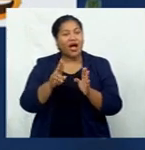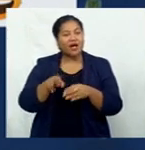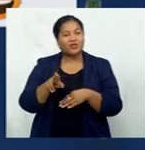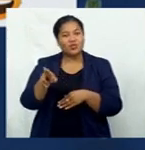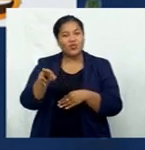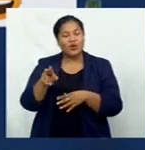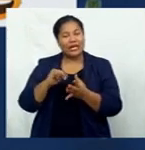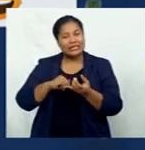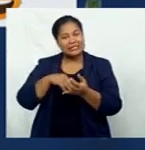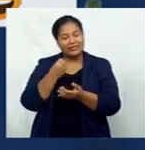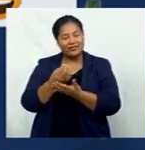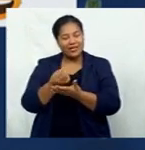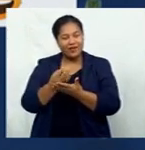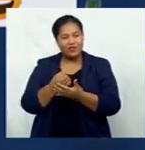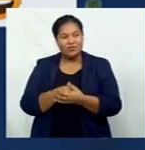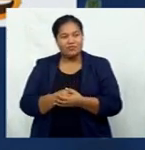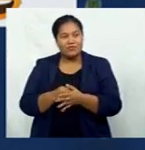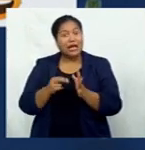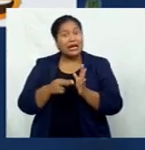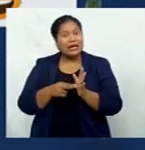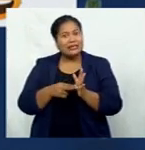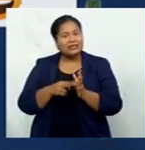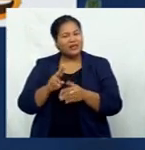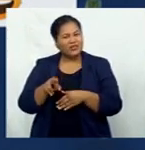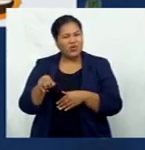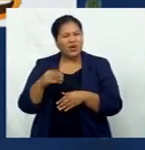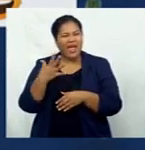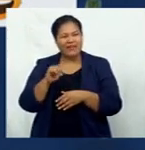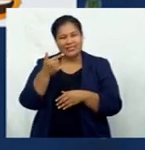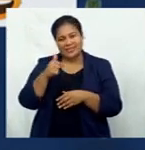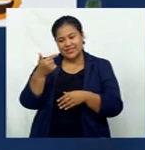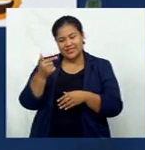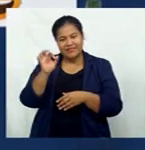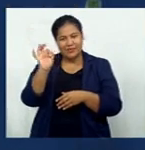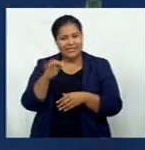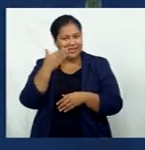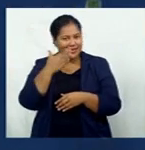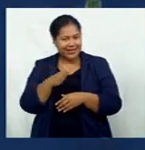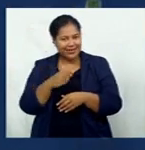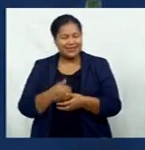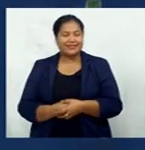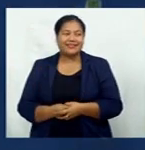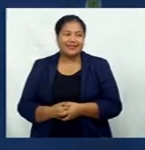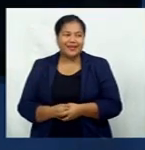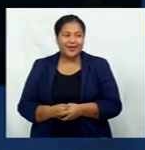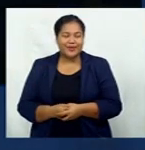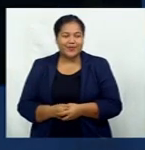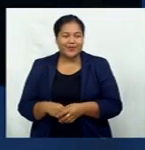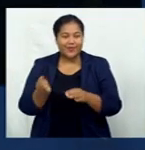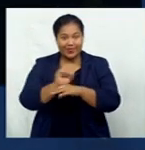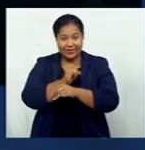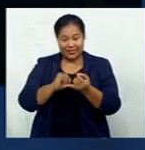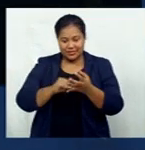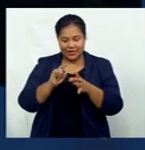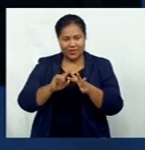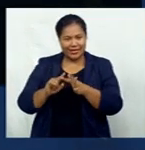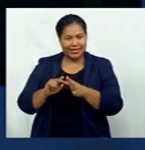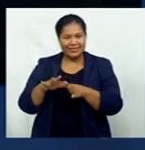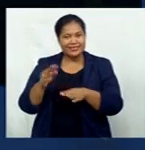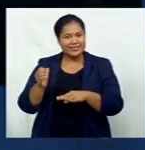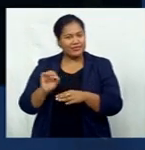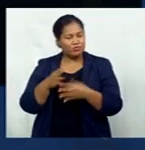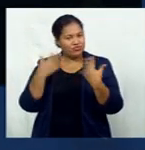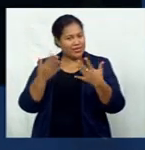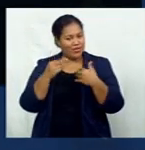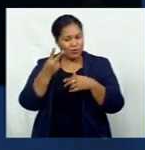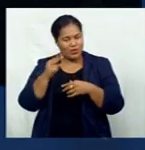and Savu Savu. Nosori had a manageable 77% humidity. At sea, southeast winds 20 to 25